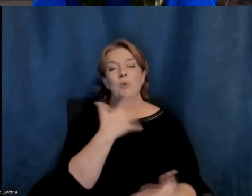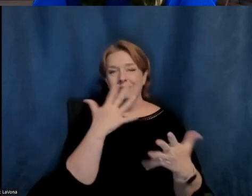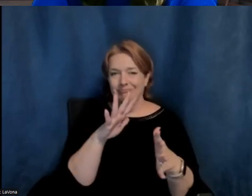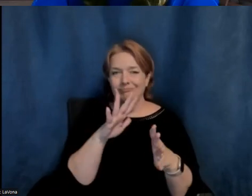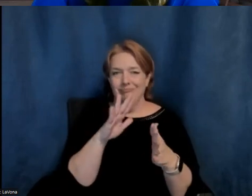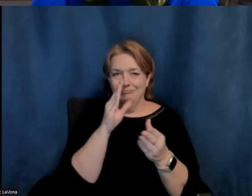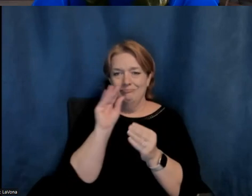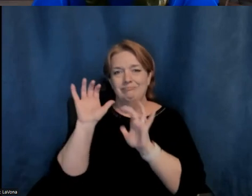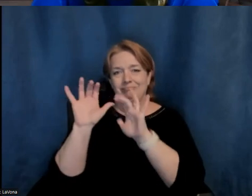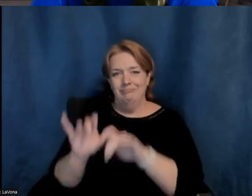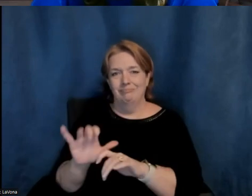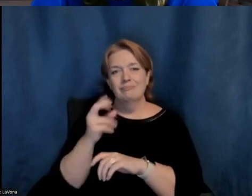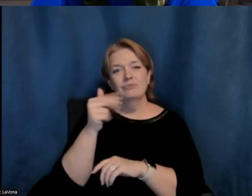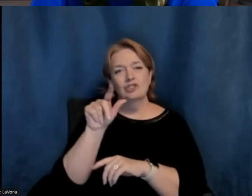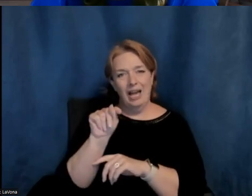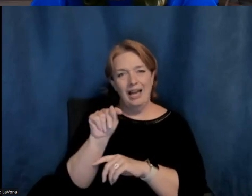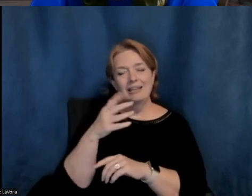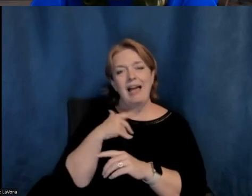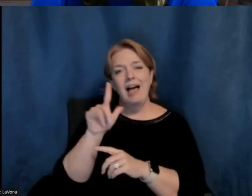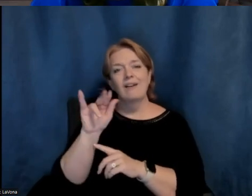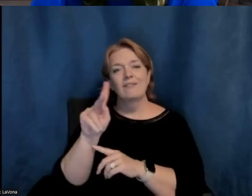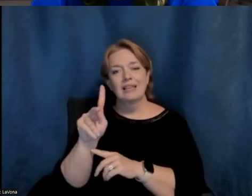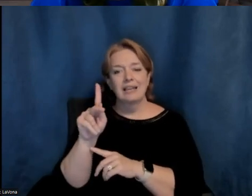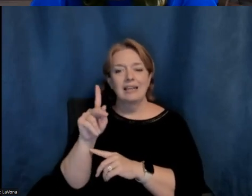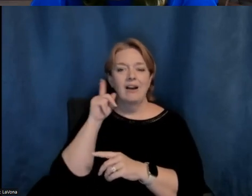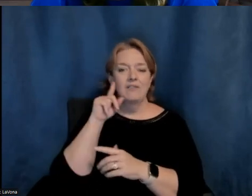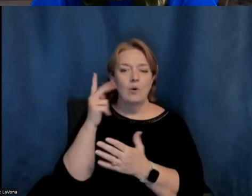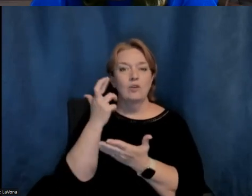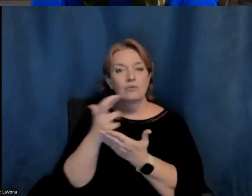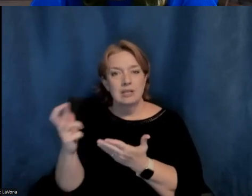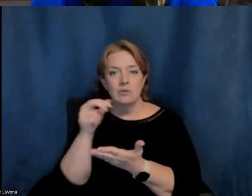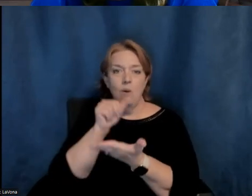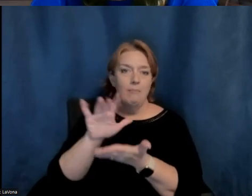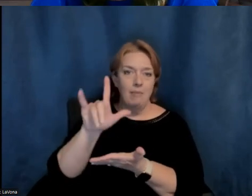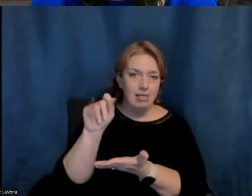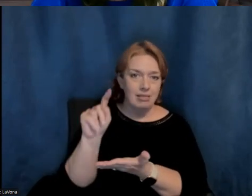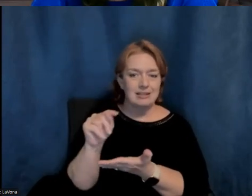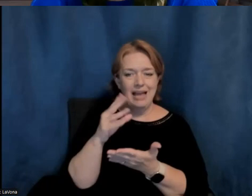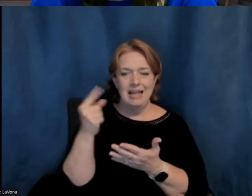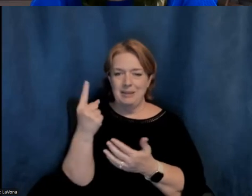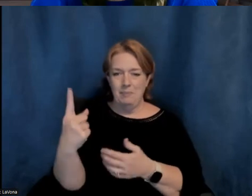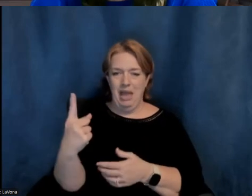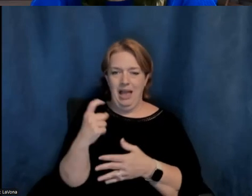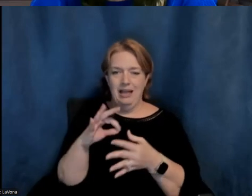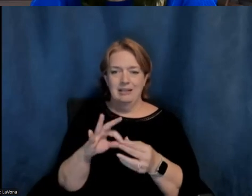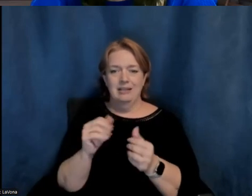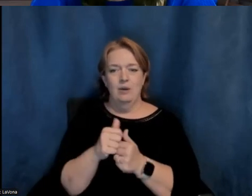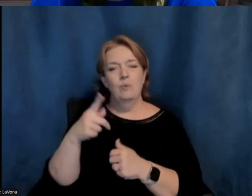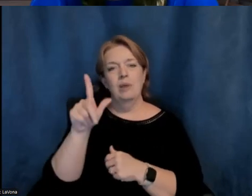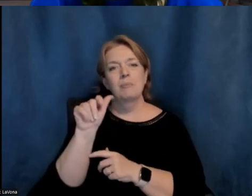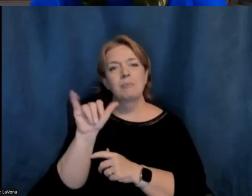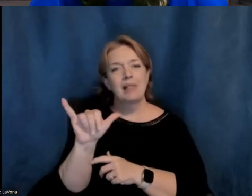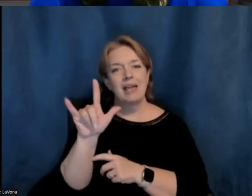in the chat to related resources, websites, mailing lists, and the playlist. I know someone asked about, it's all in the chat,